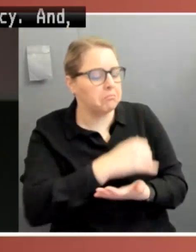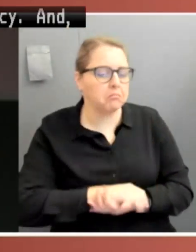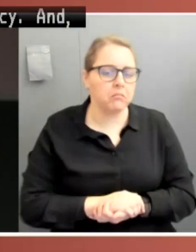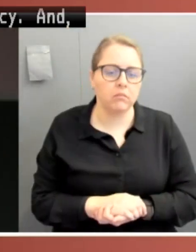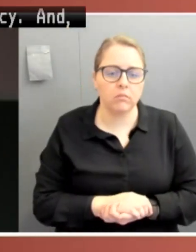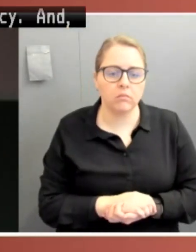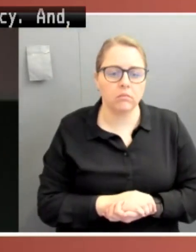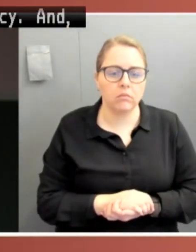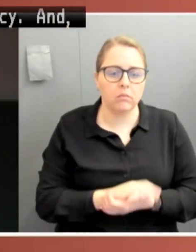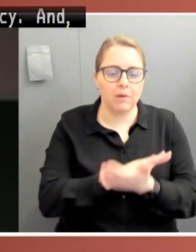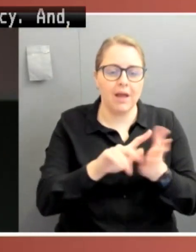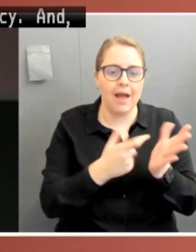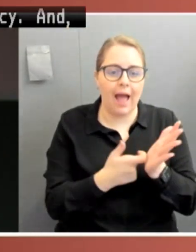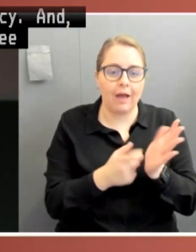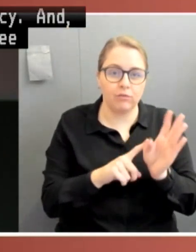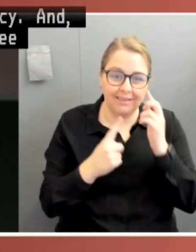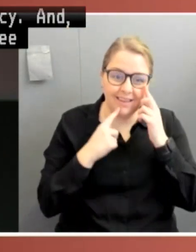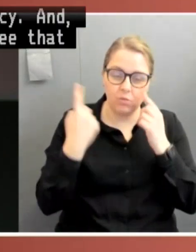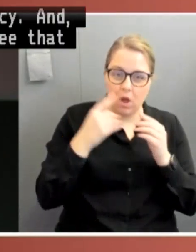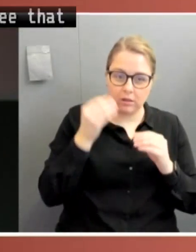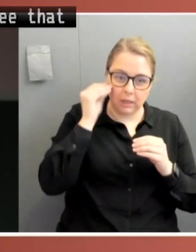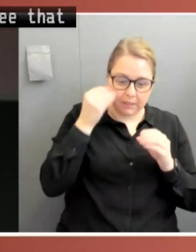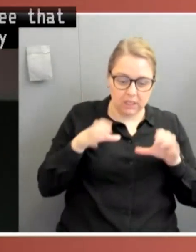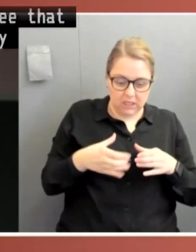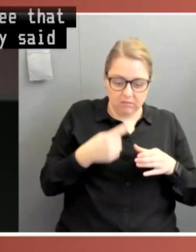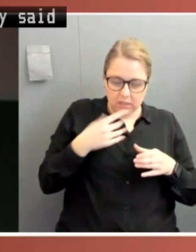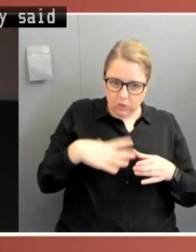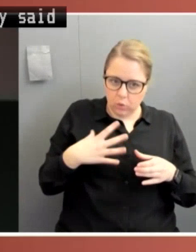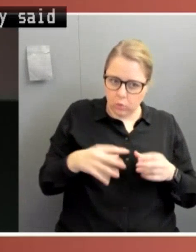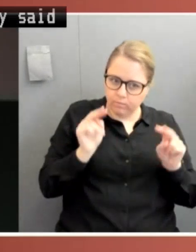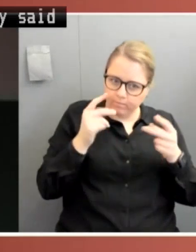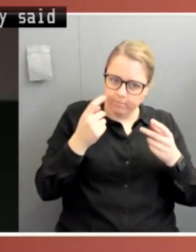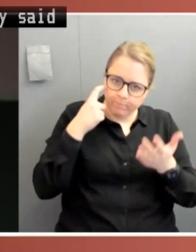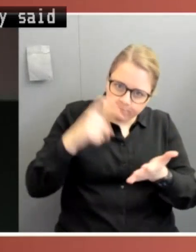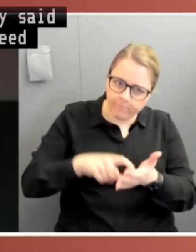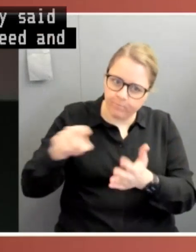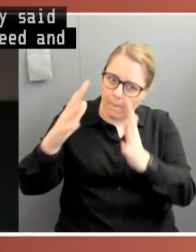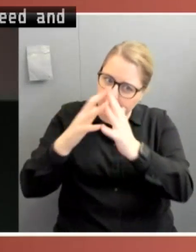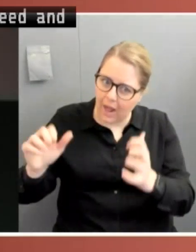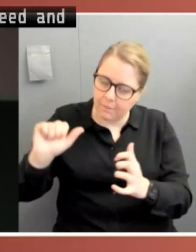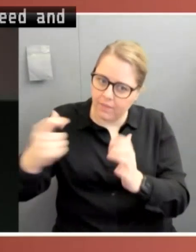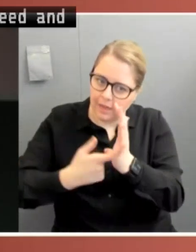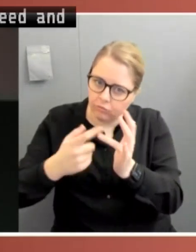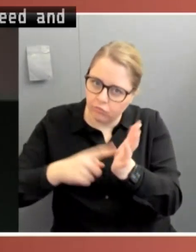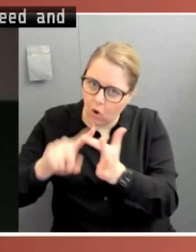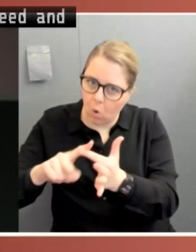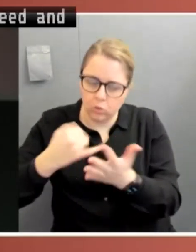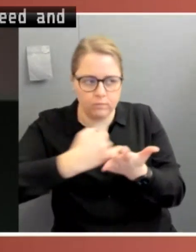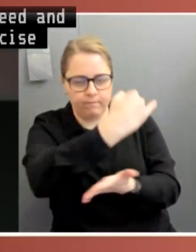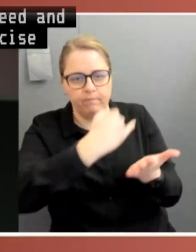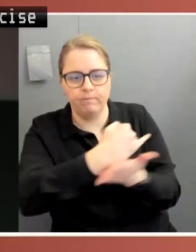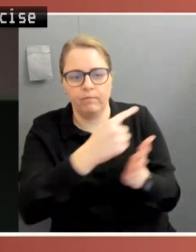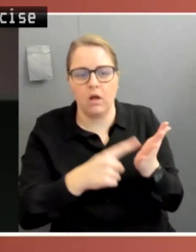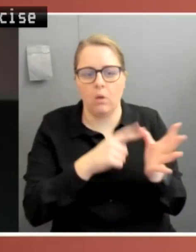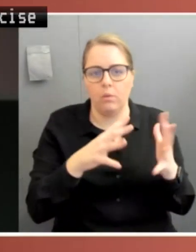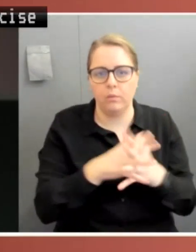said that, in recognising the need and role of Parliament to exercise ongoing scrutiny. But in fact, that's not what the